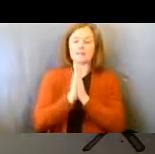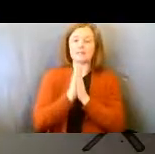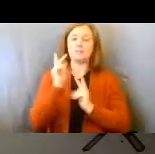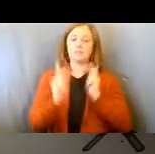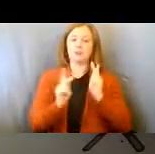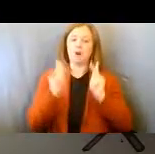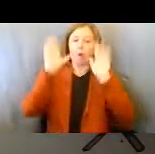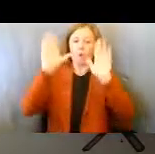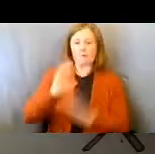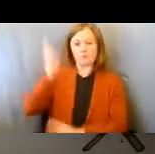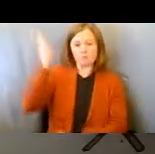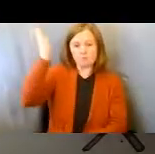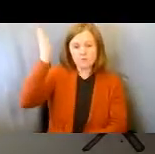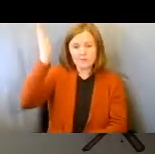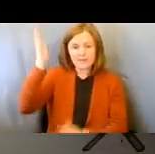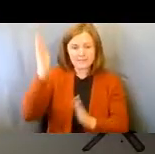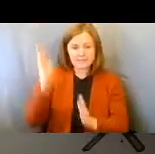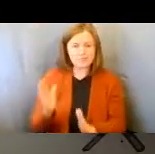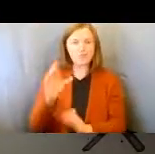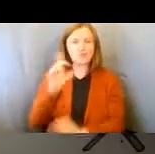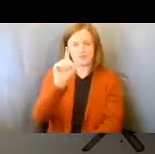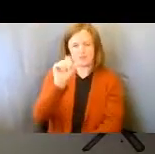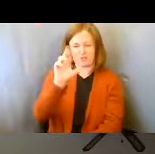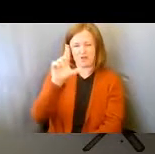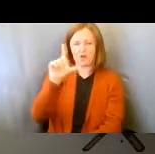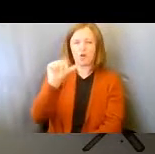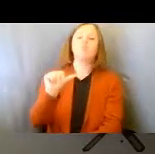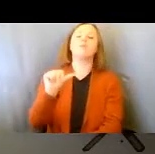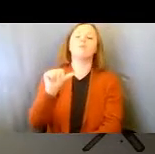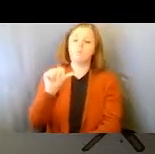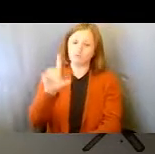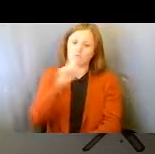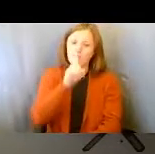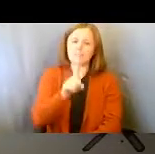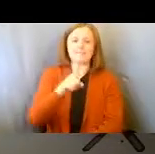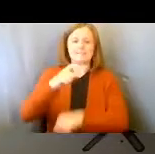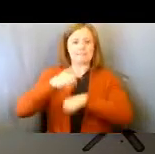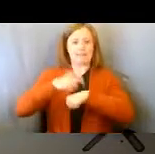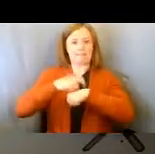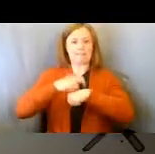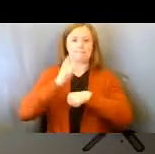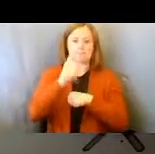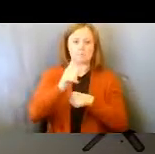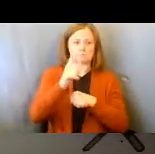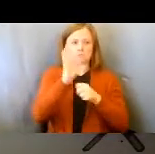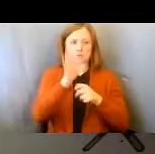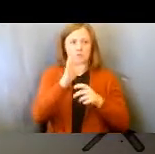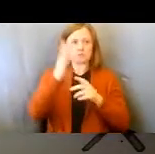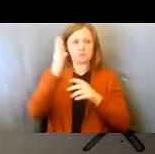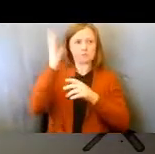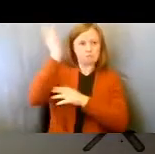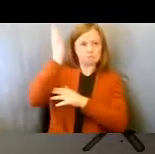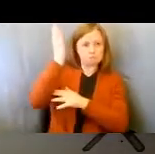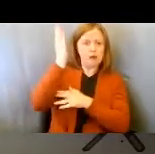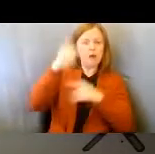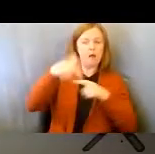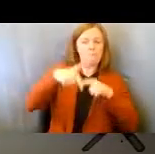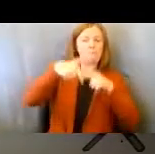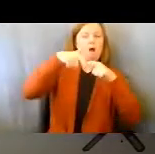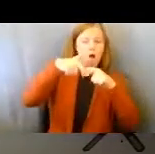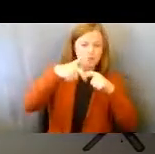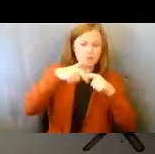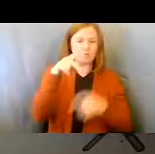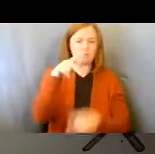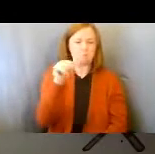wonderful presenter, Darla, practice pacing, just so this will allow adequate pauses